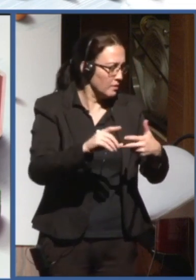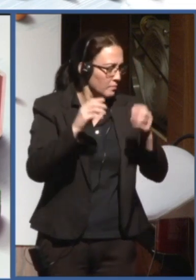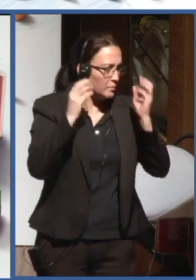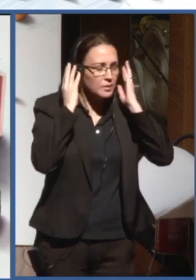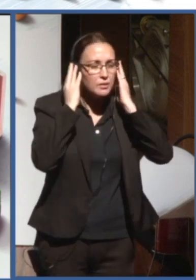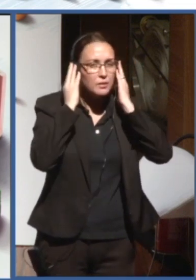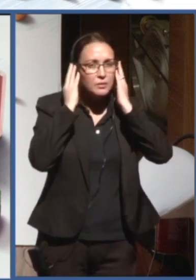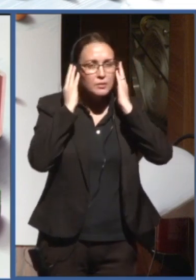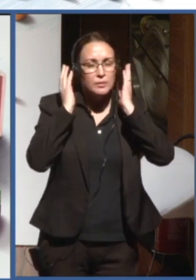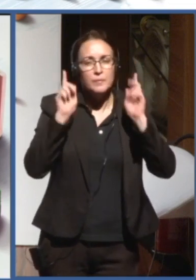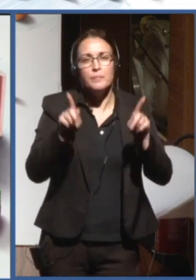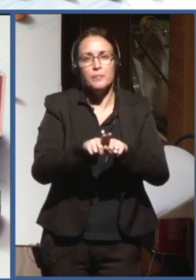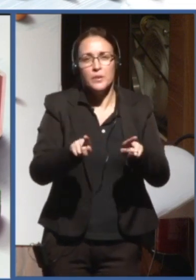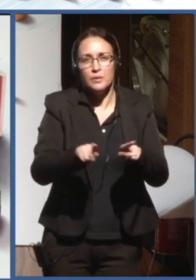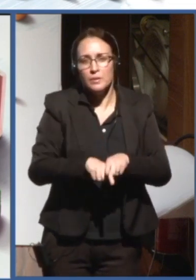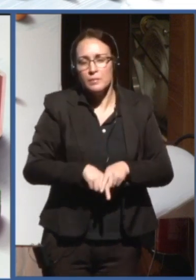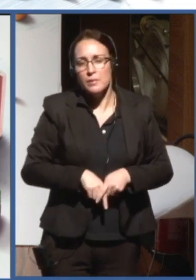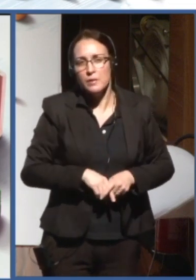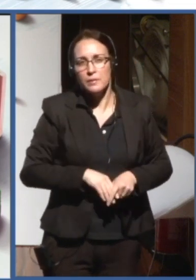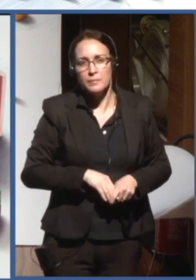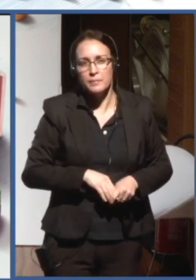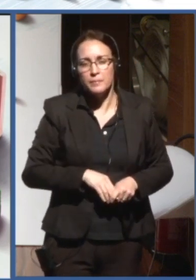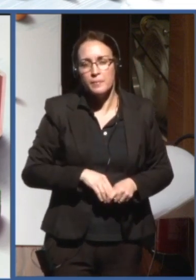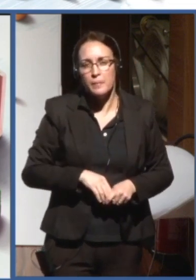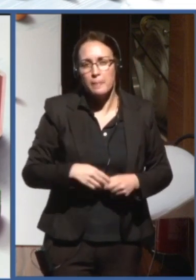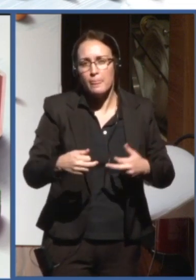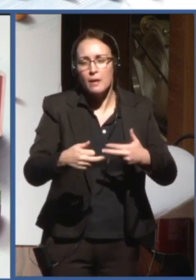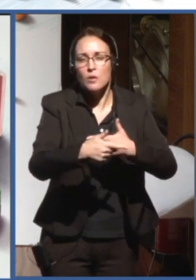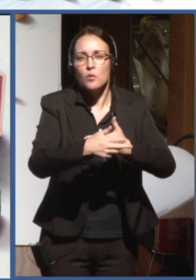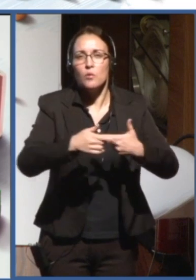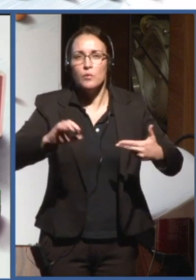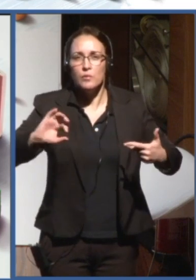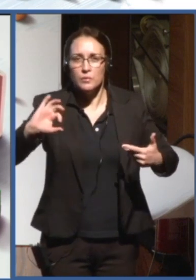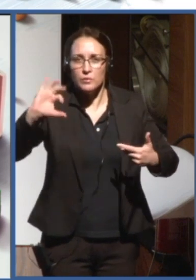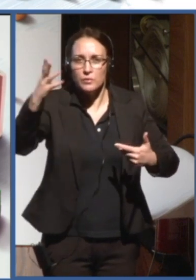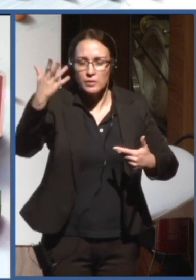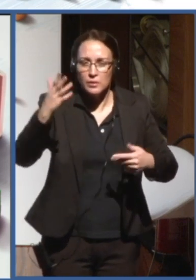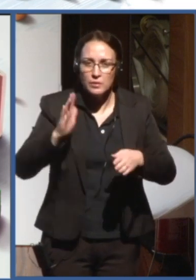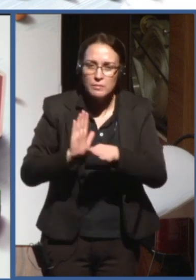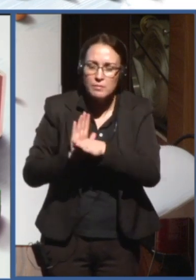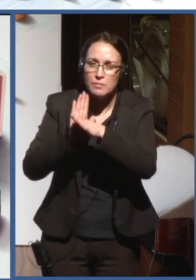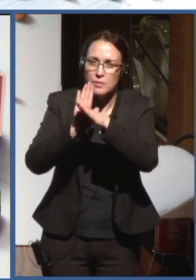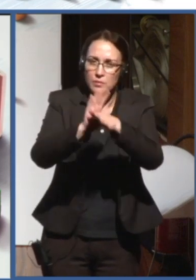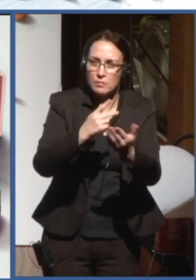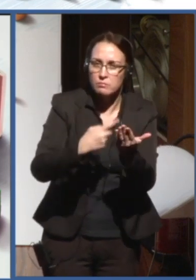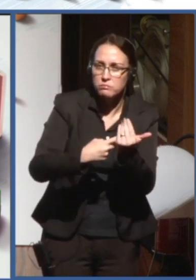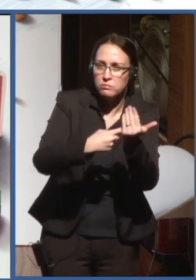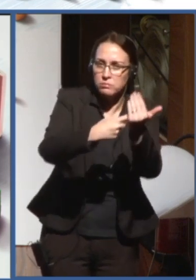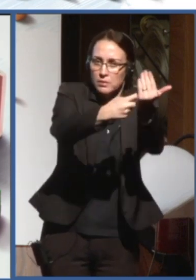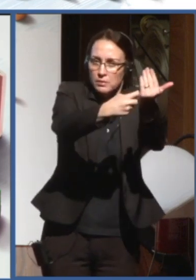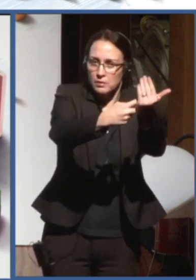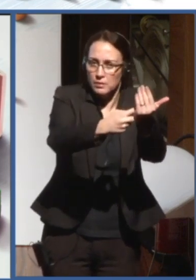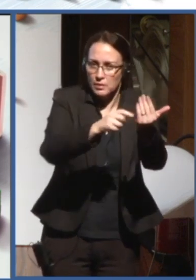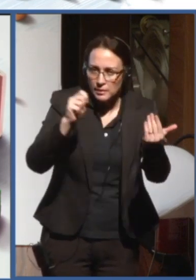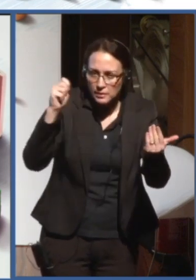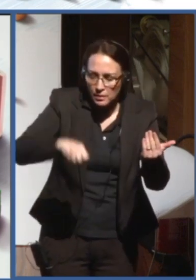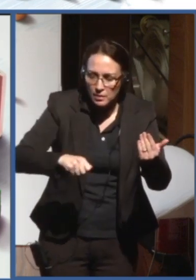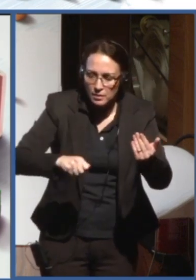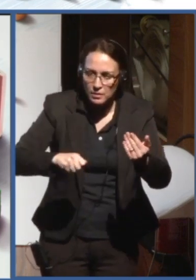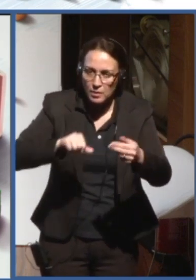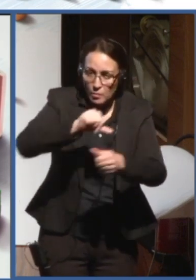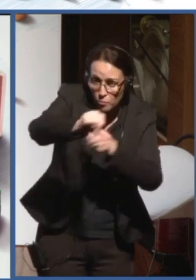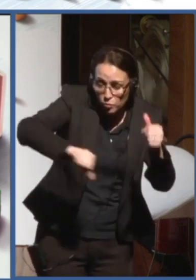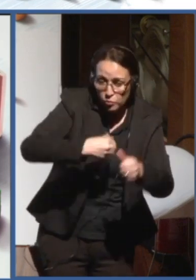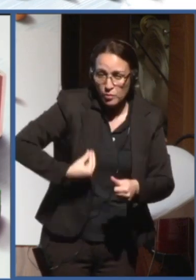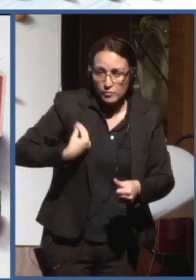is also mechanisms that allow to monitor if that technology is causing impact or not in the